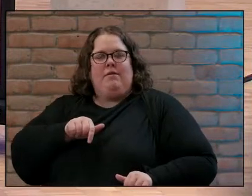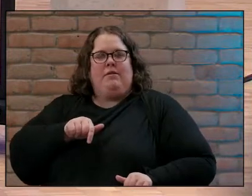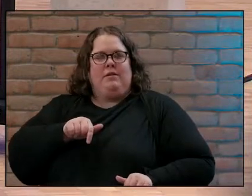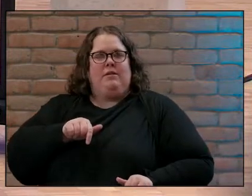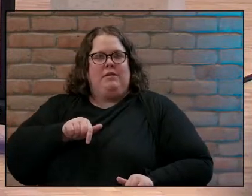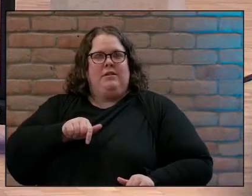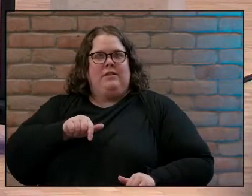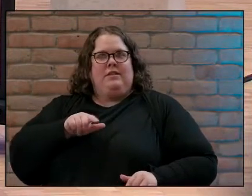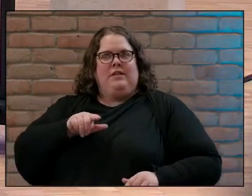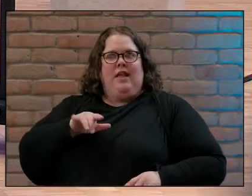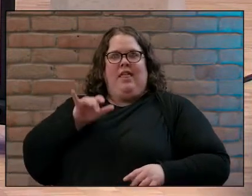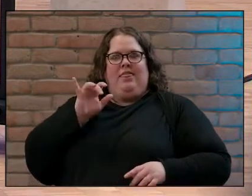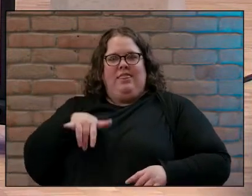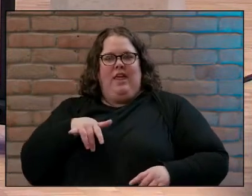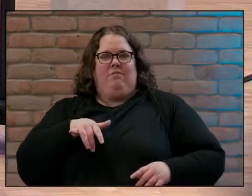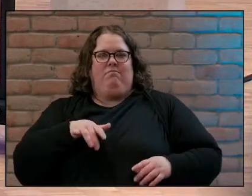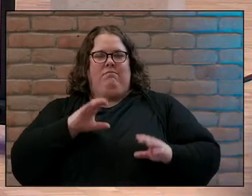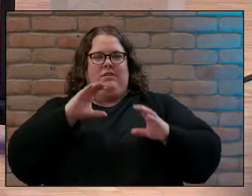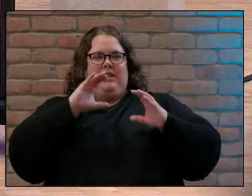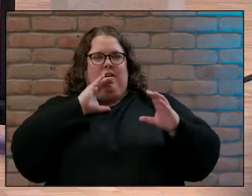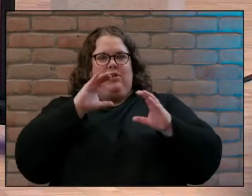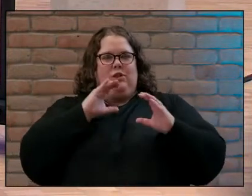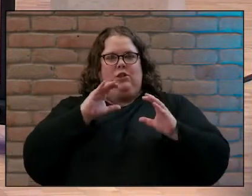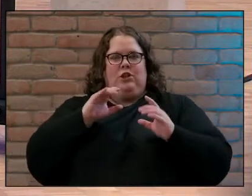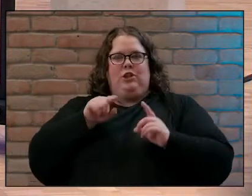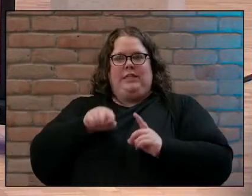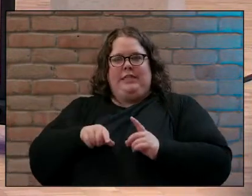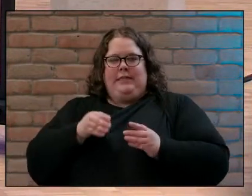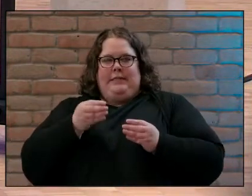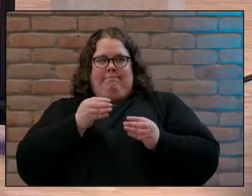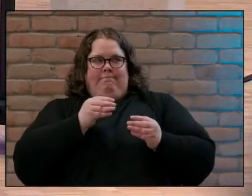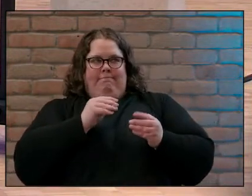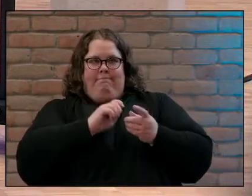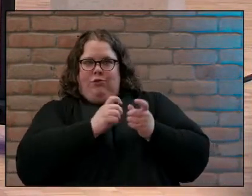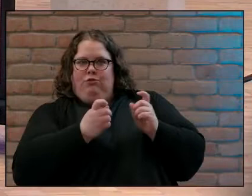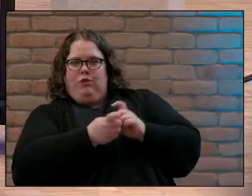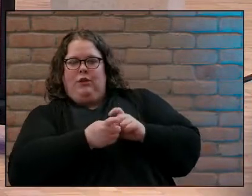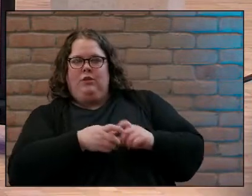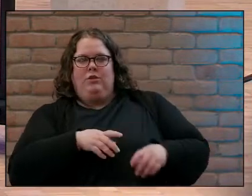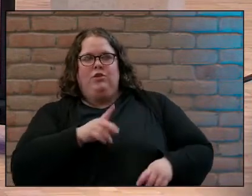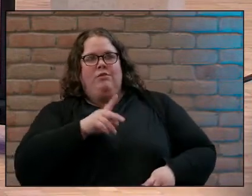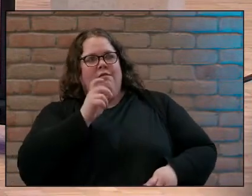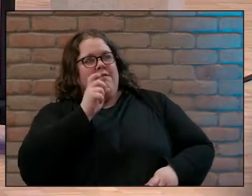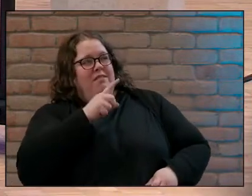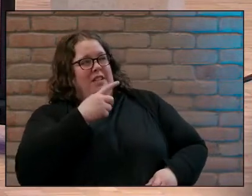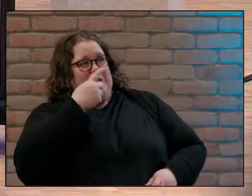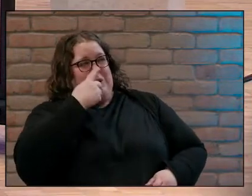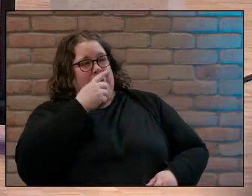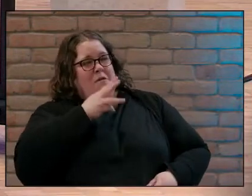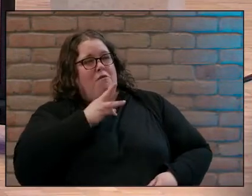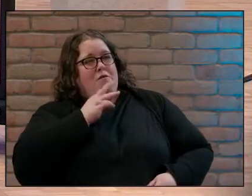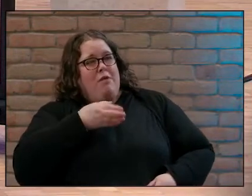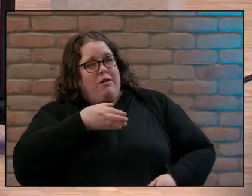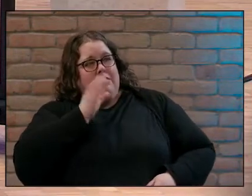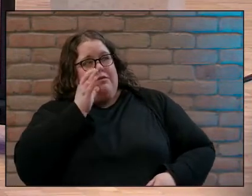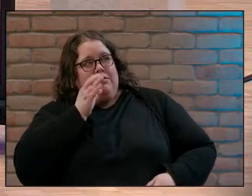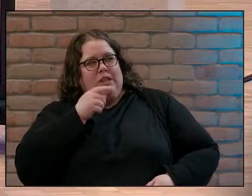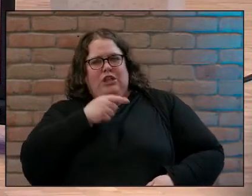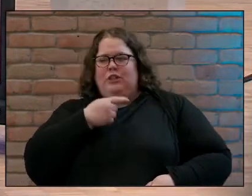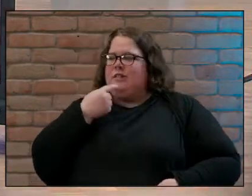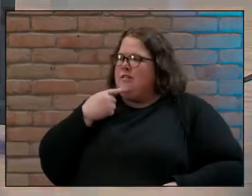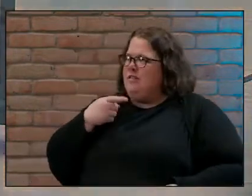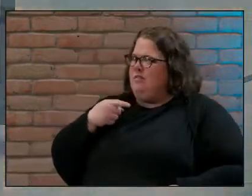way that he redirects her conversation and her thinking he says can I have a drink from the well please you are